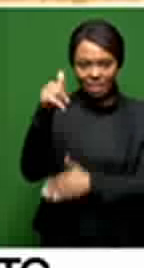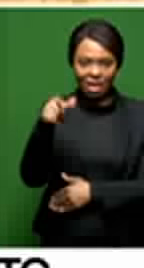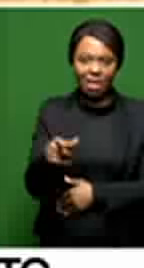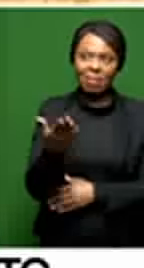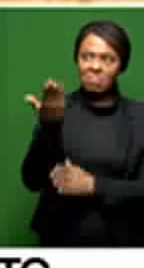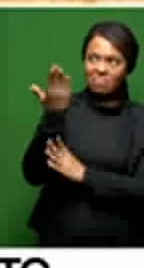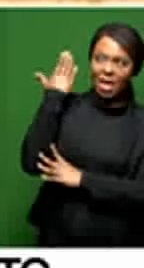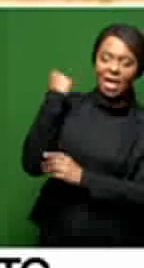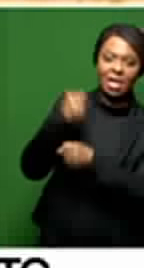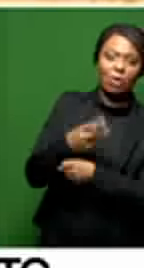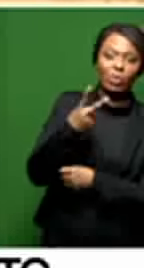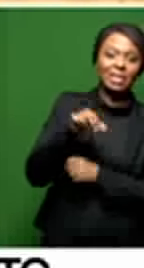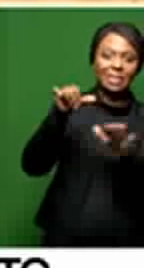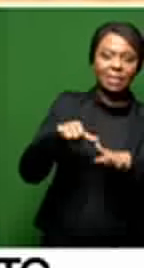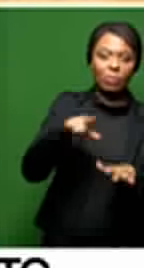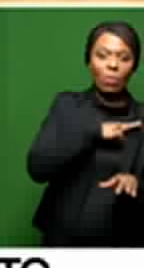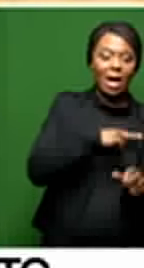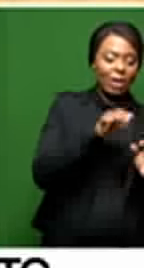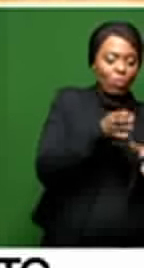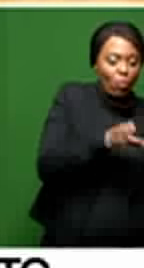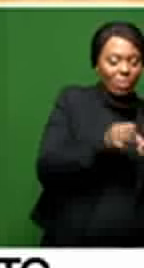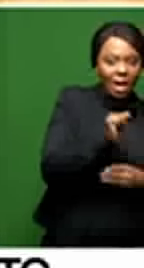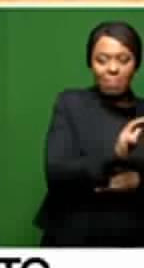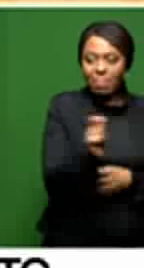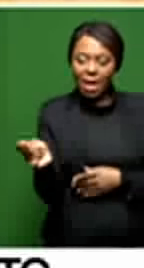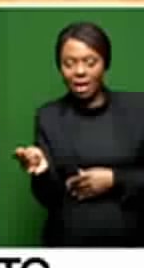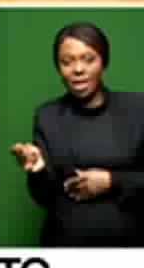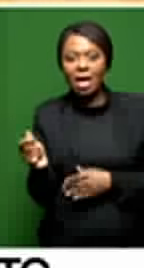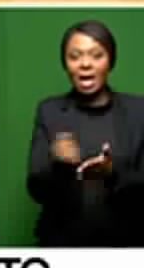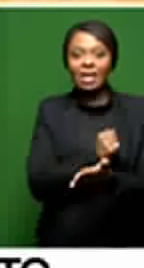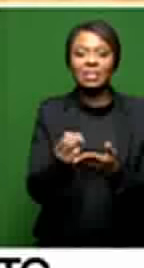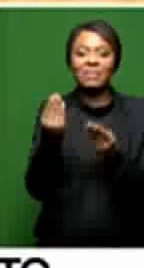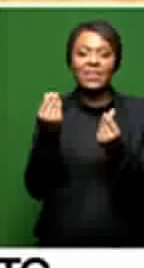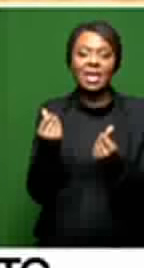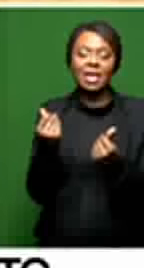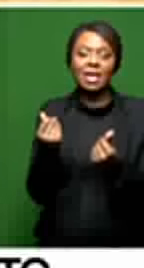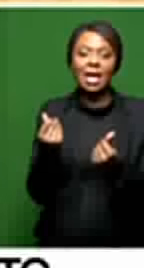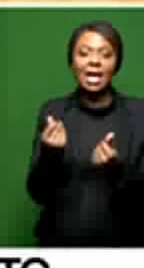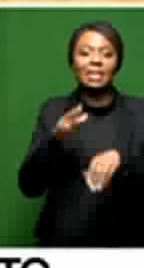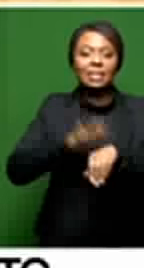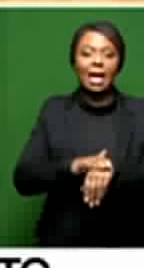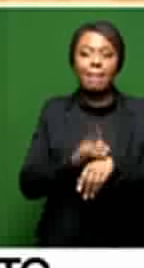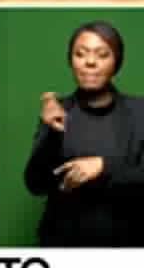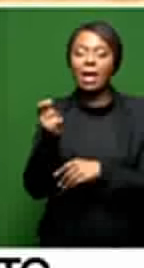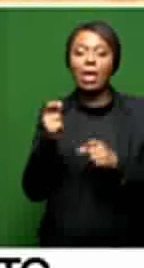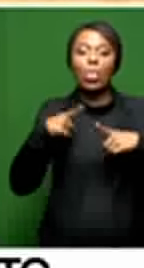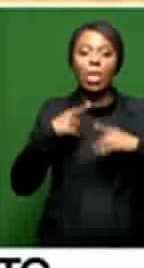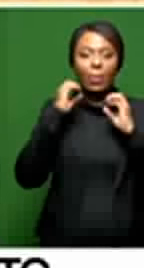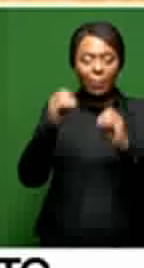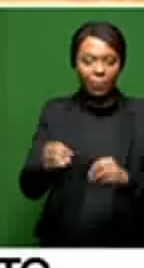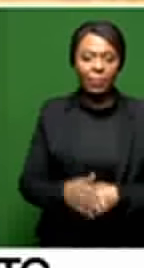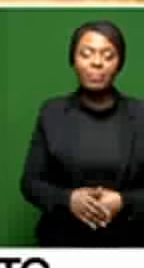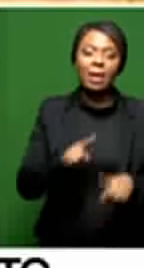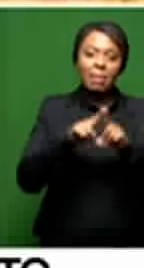because they did not pay the registration fee on time. But they had come together. They were working the party structures.